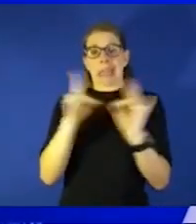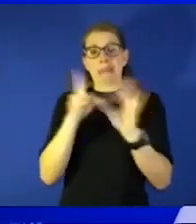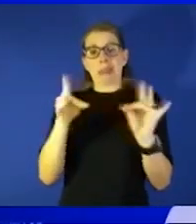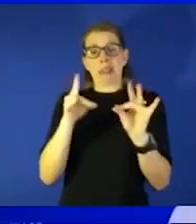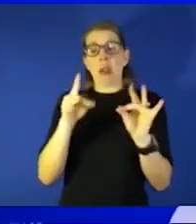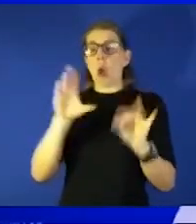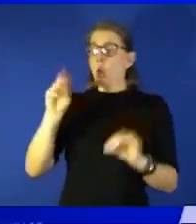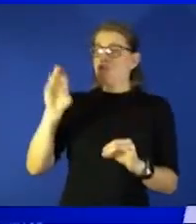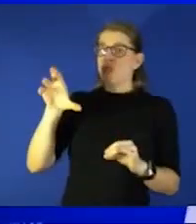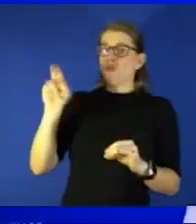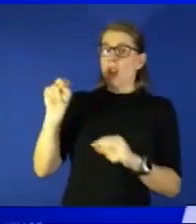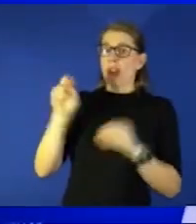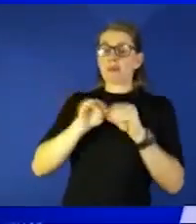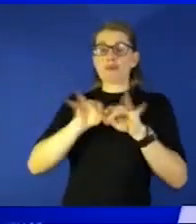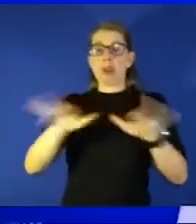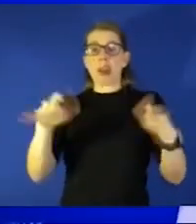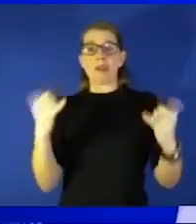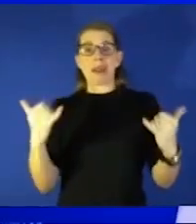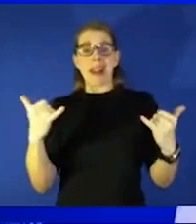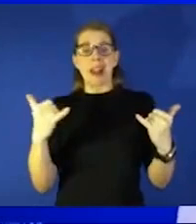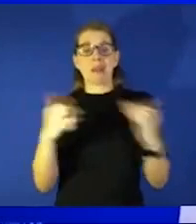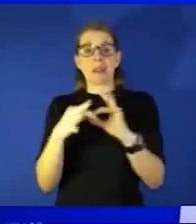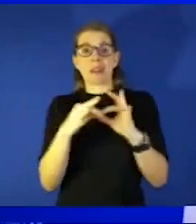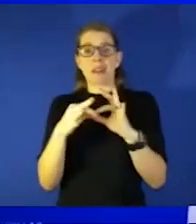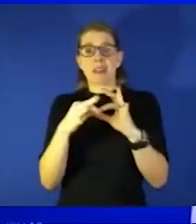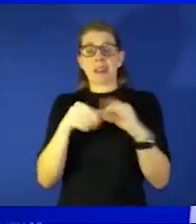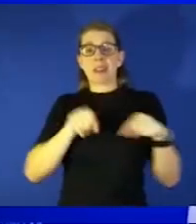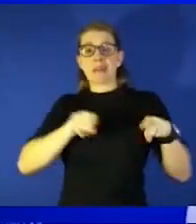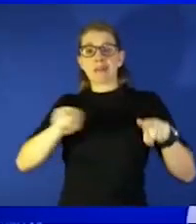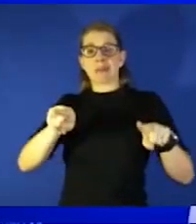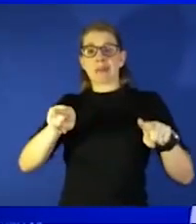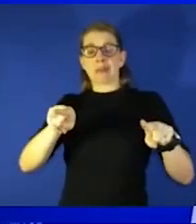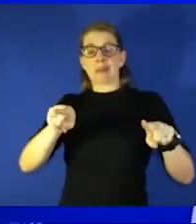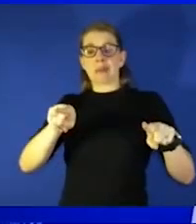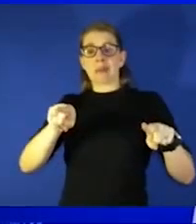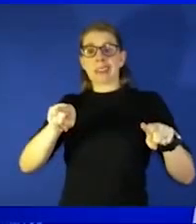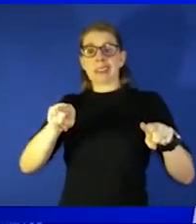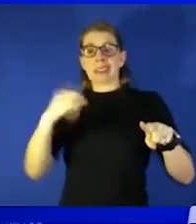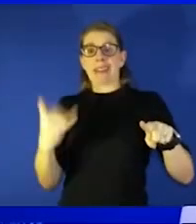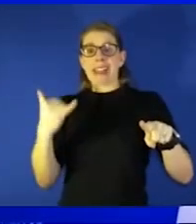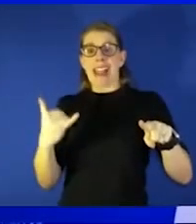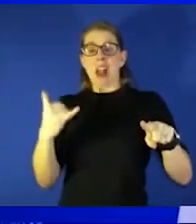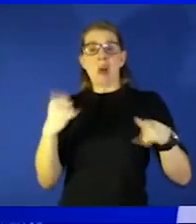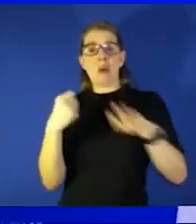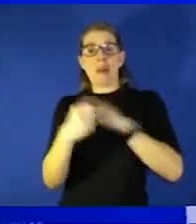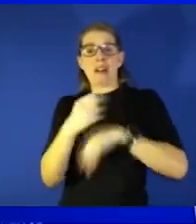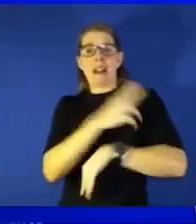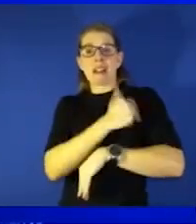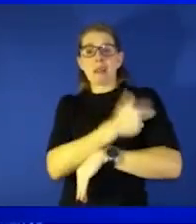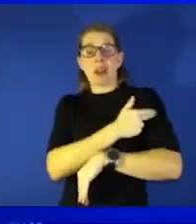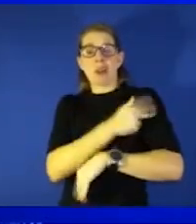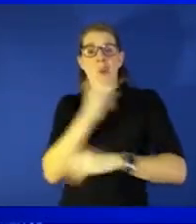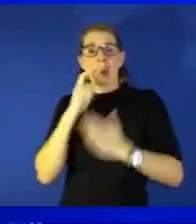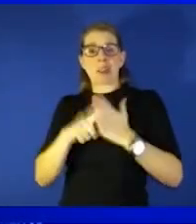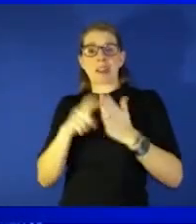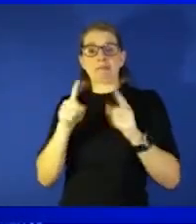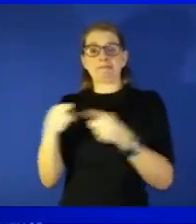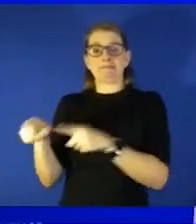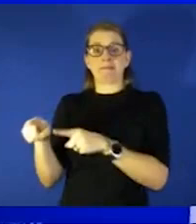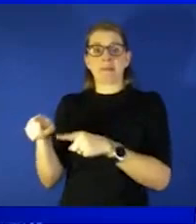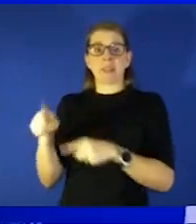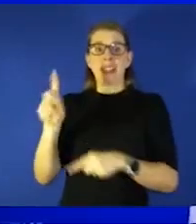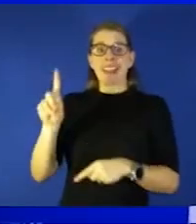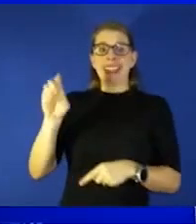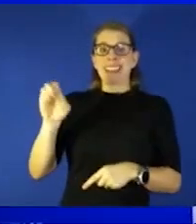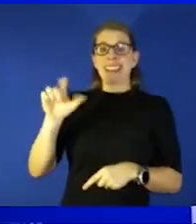along with the conjunction and conjunction with what we are seeing now in the hospital which continues to be mostly Delta because